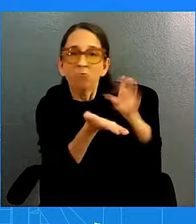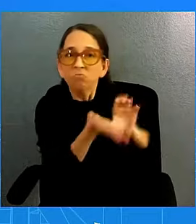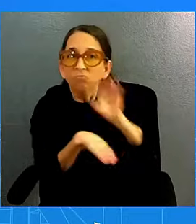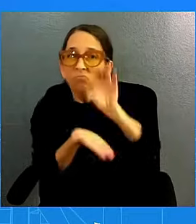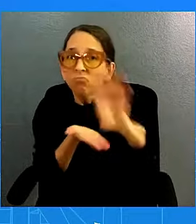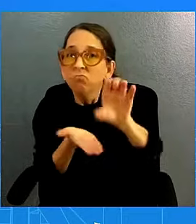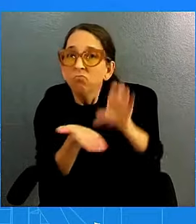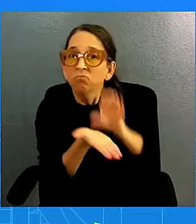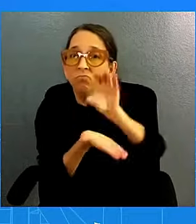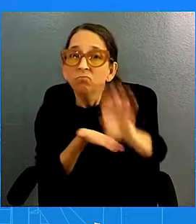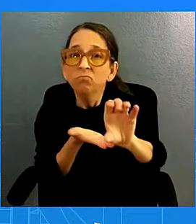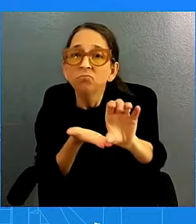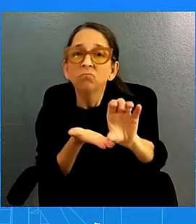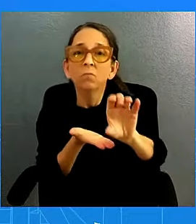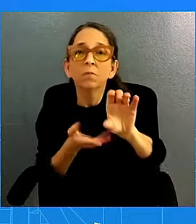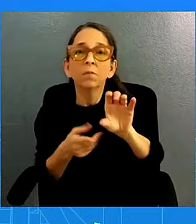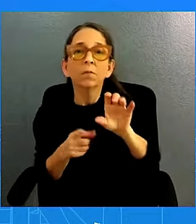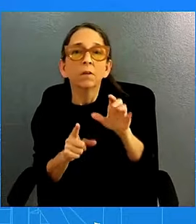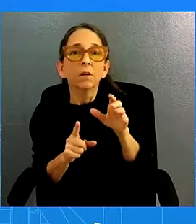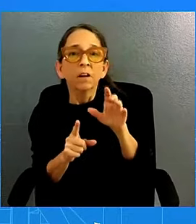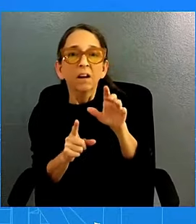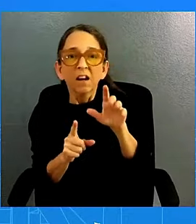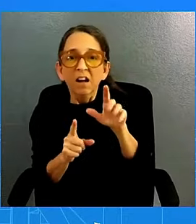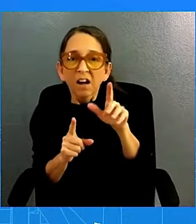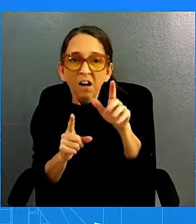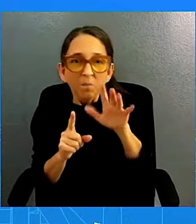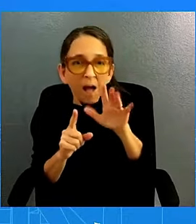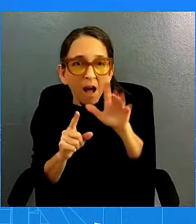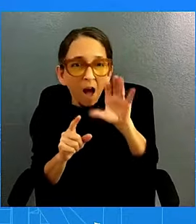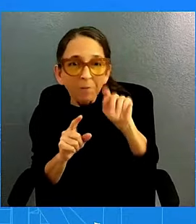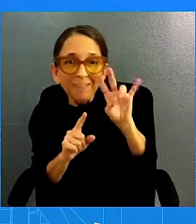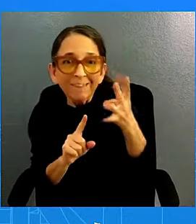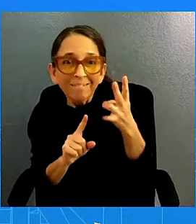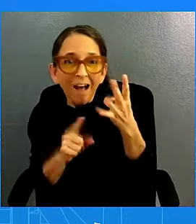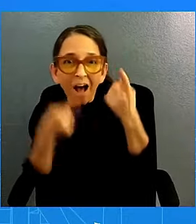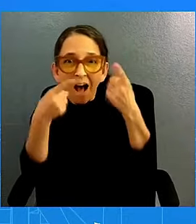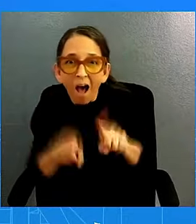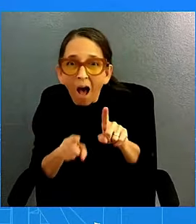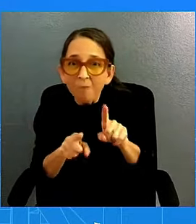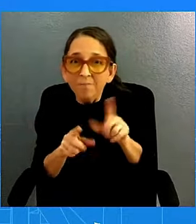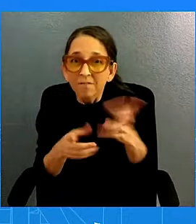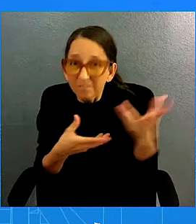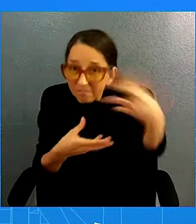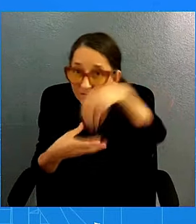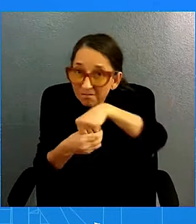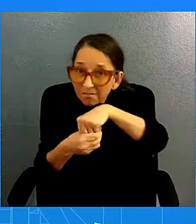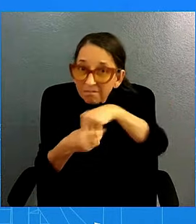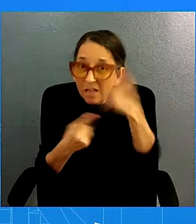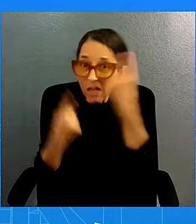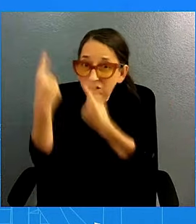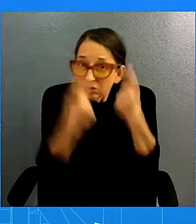weeks later. How much will that figure prominently in the President's events next week? Well, without getting too far ahead of the President's speech,